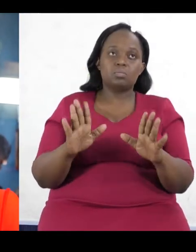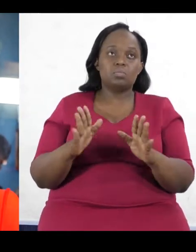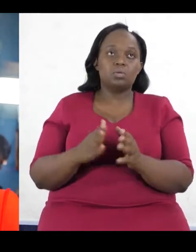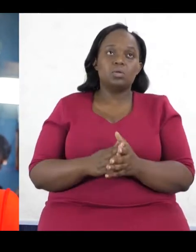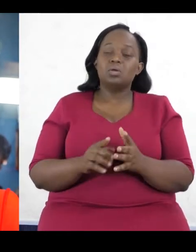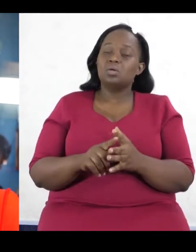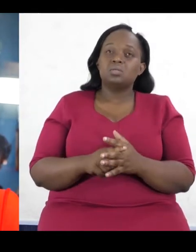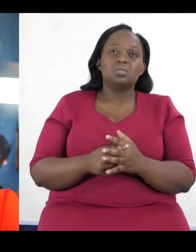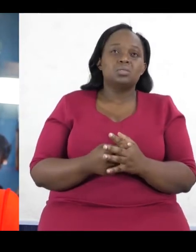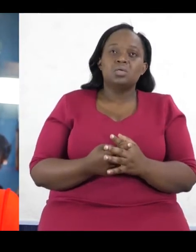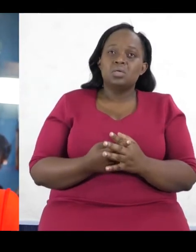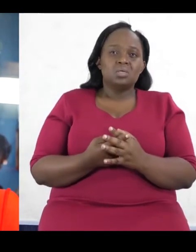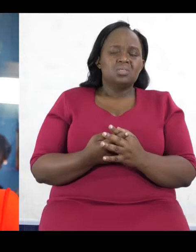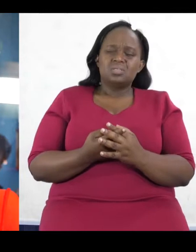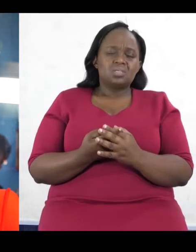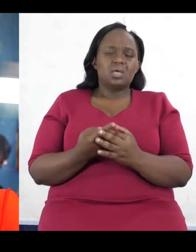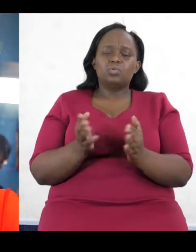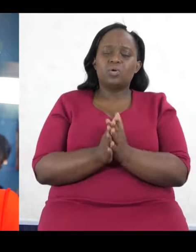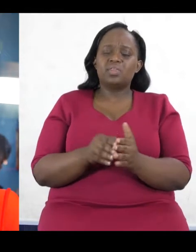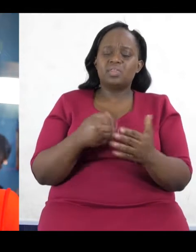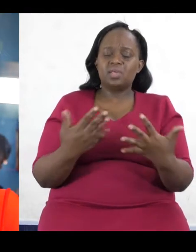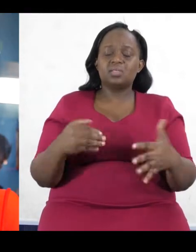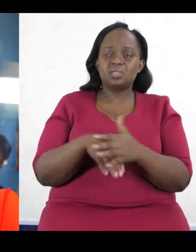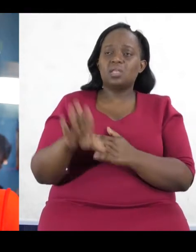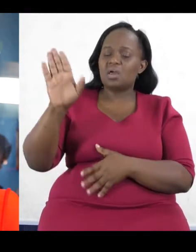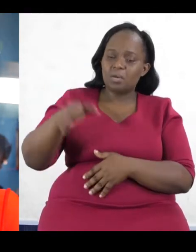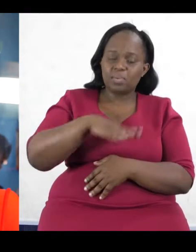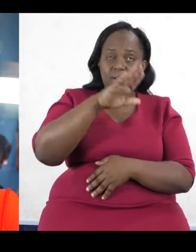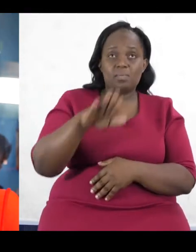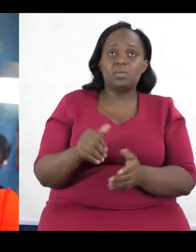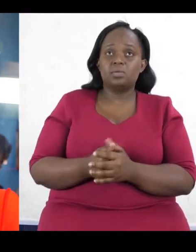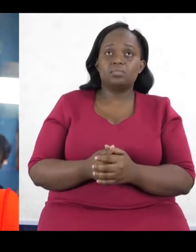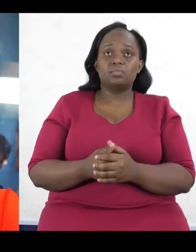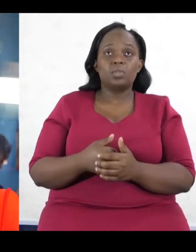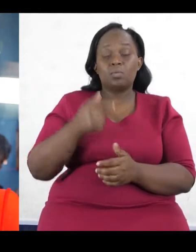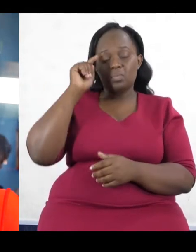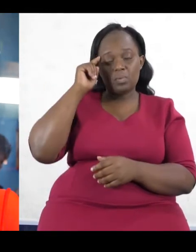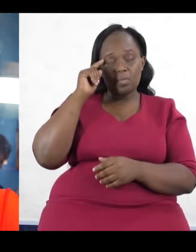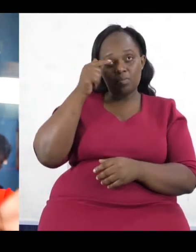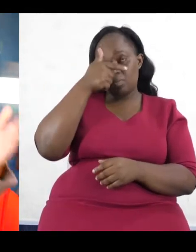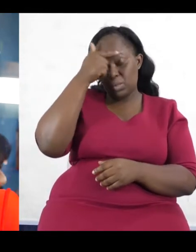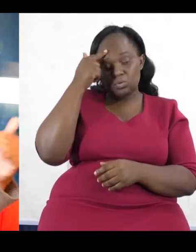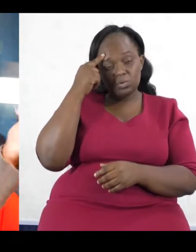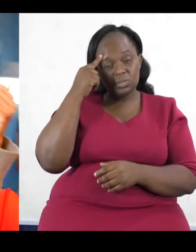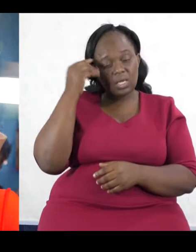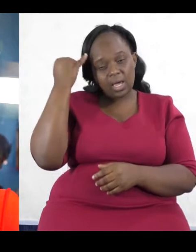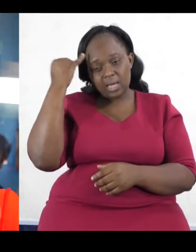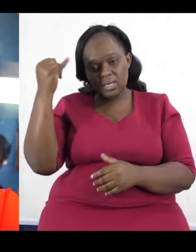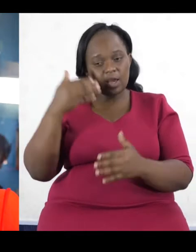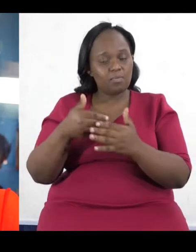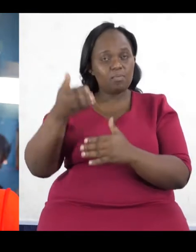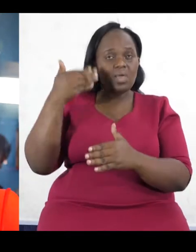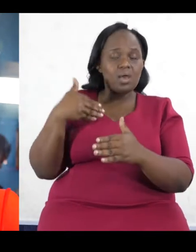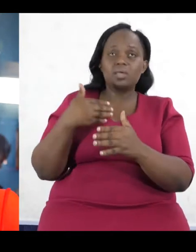really, these days. Because the logic behind them, especially when you look at them from the perspective of the